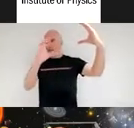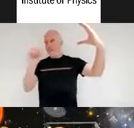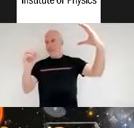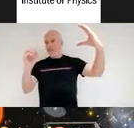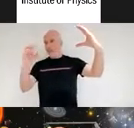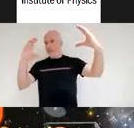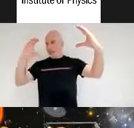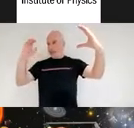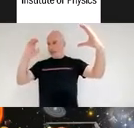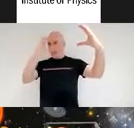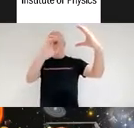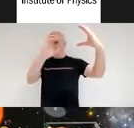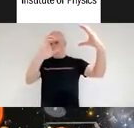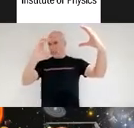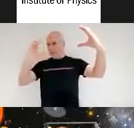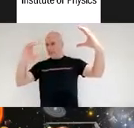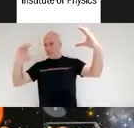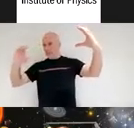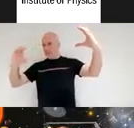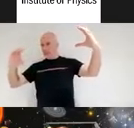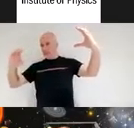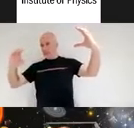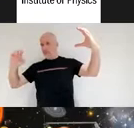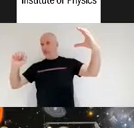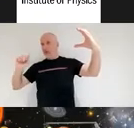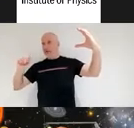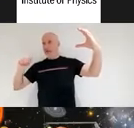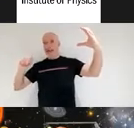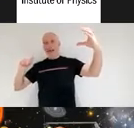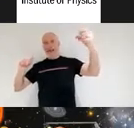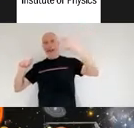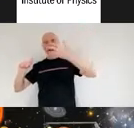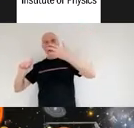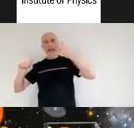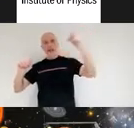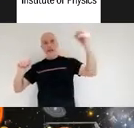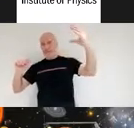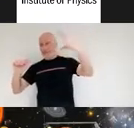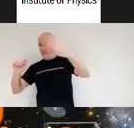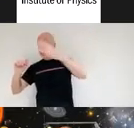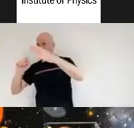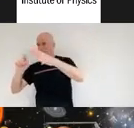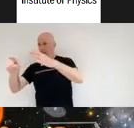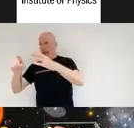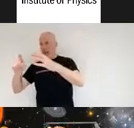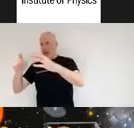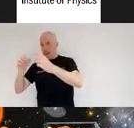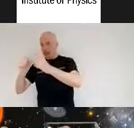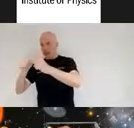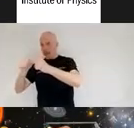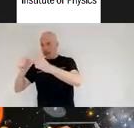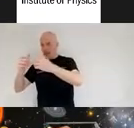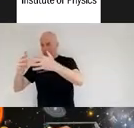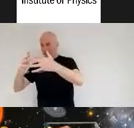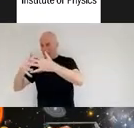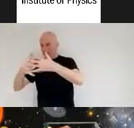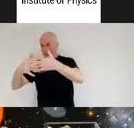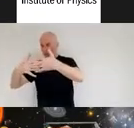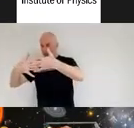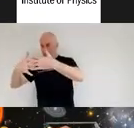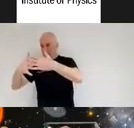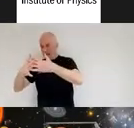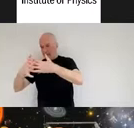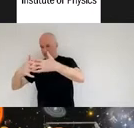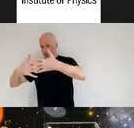radiate all of that heat into space you get contraction in the materials they start to warp and so